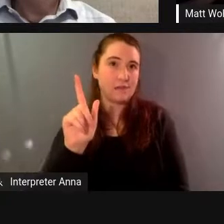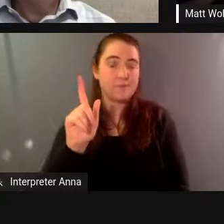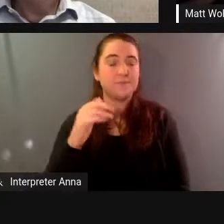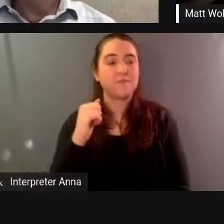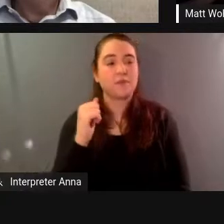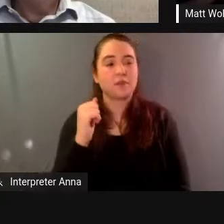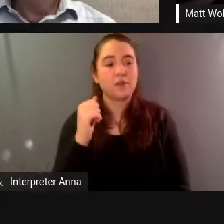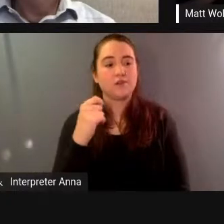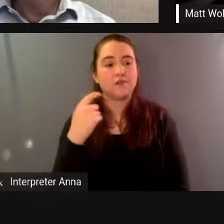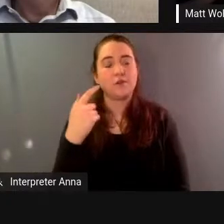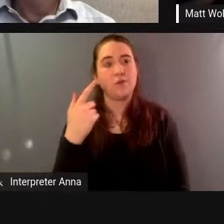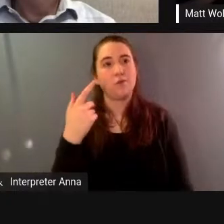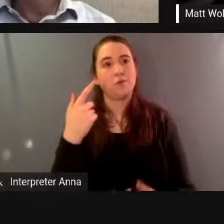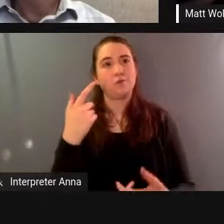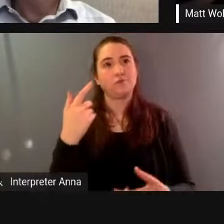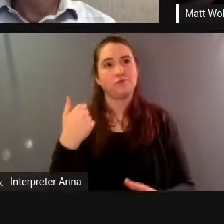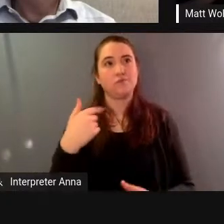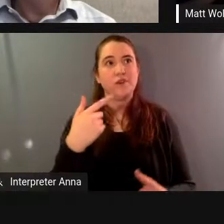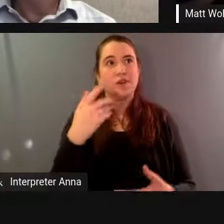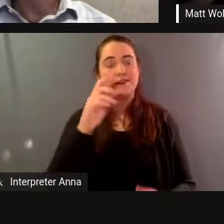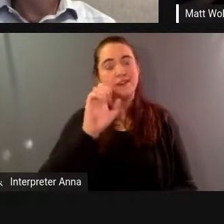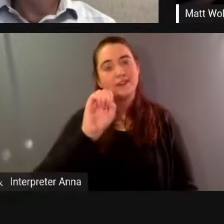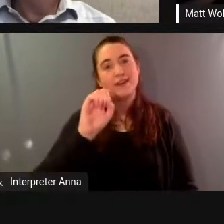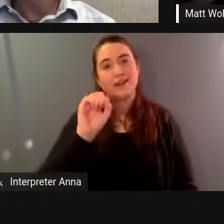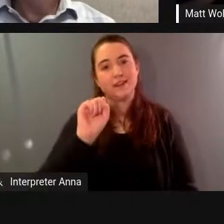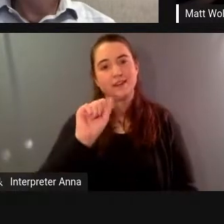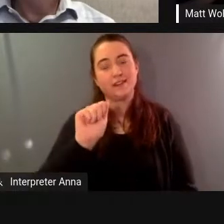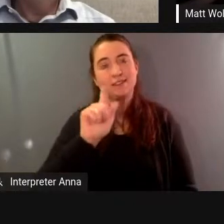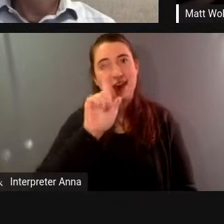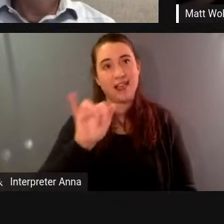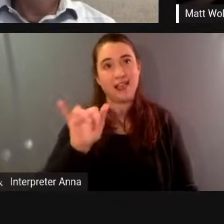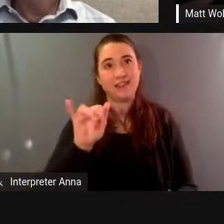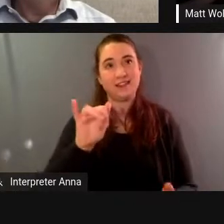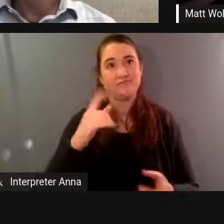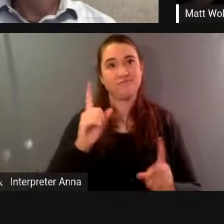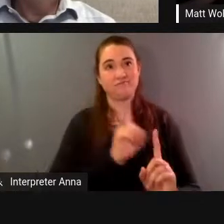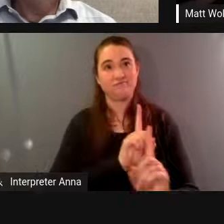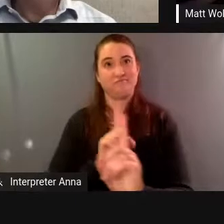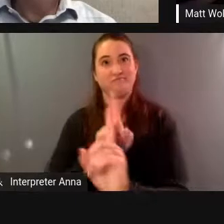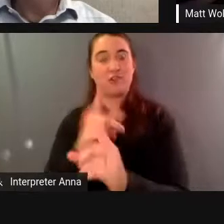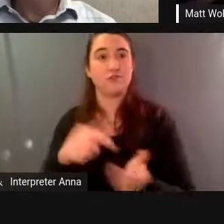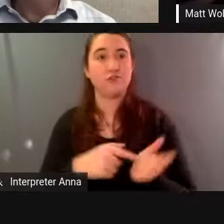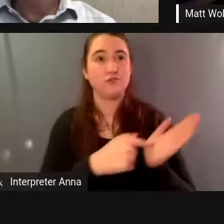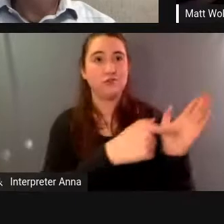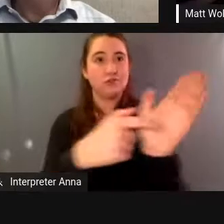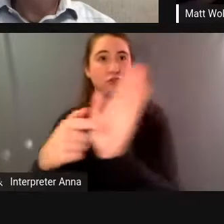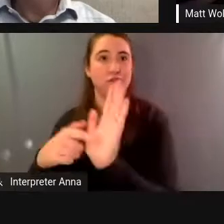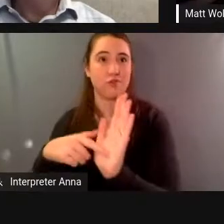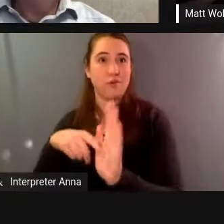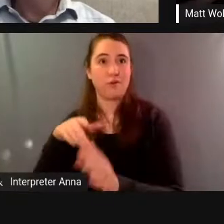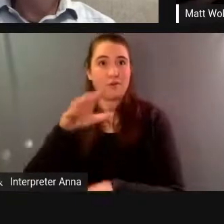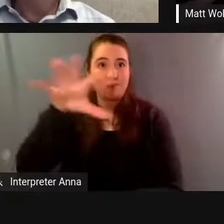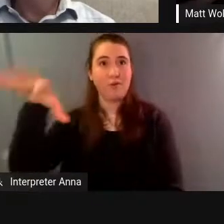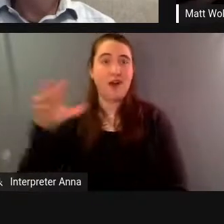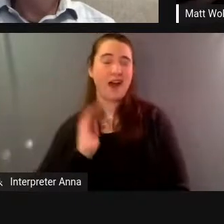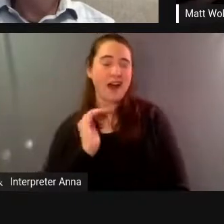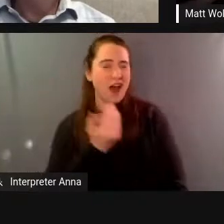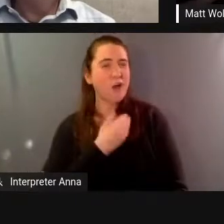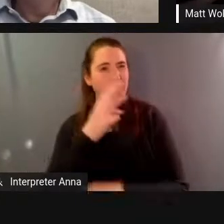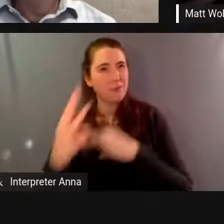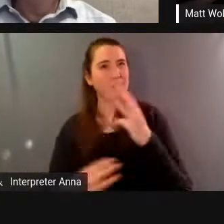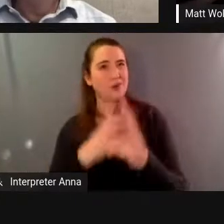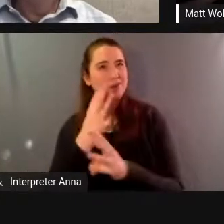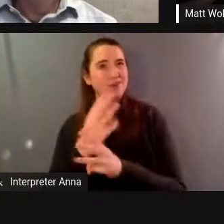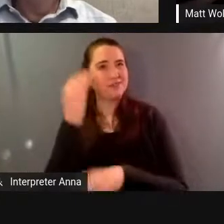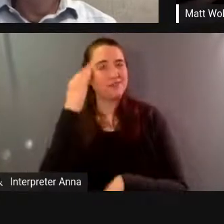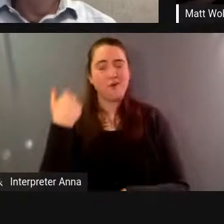three-piece suits through biosphere and they were all sweating profusely and sally and i of course this was our world you know we were totally